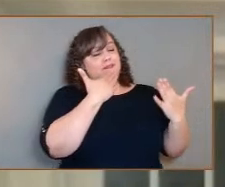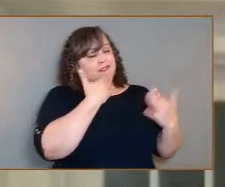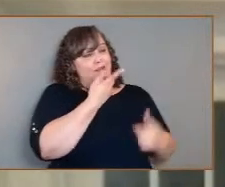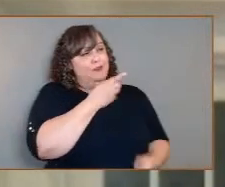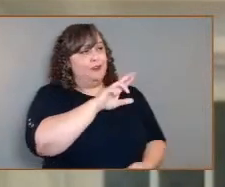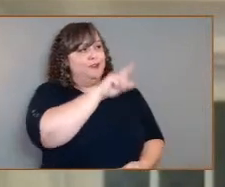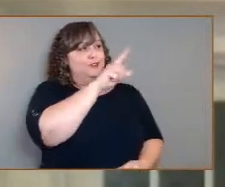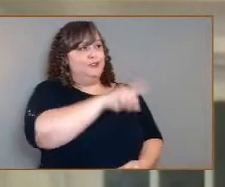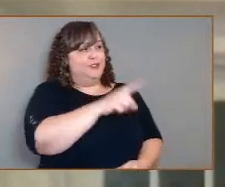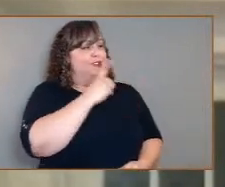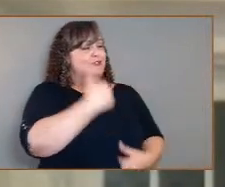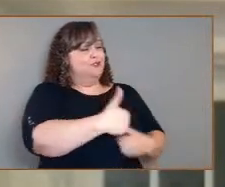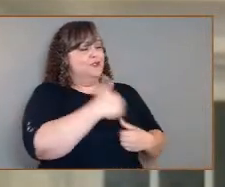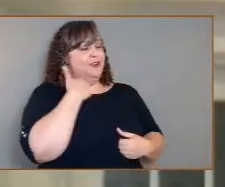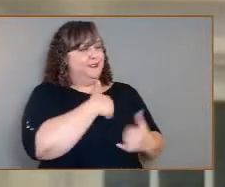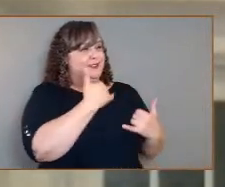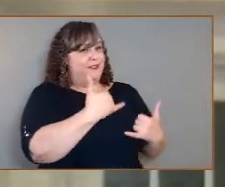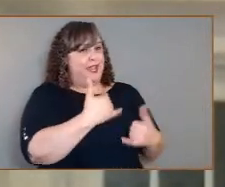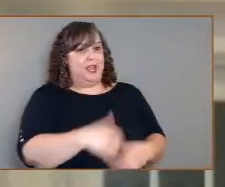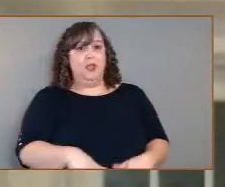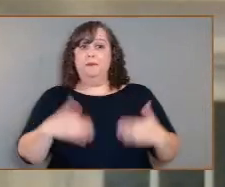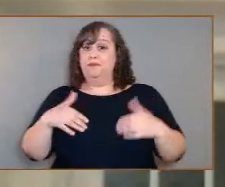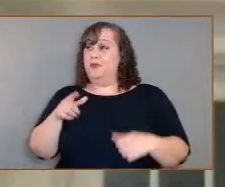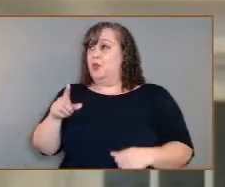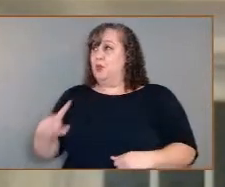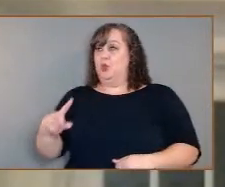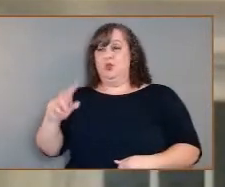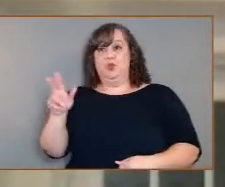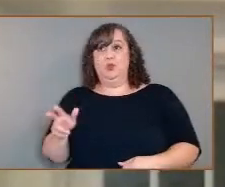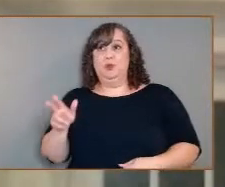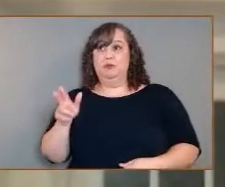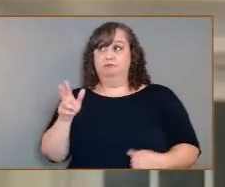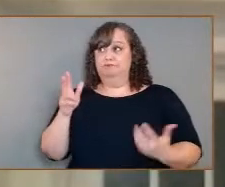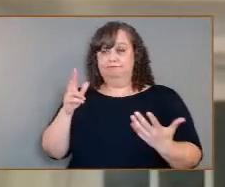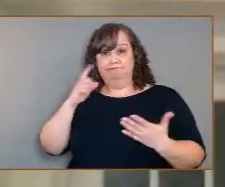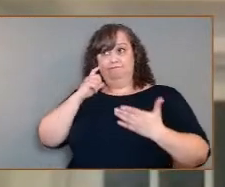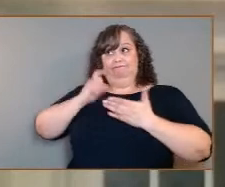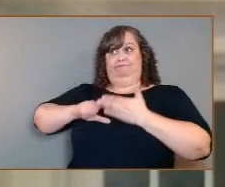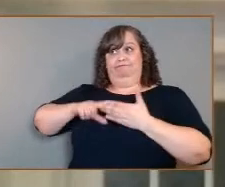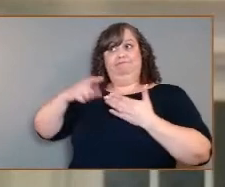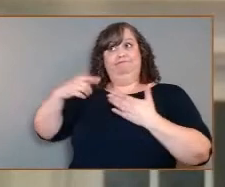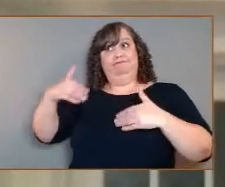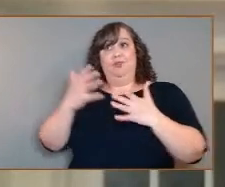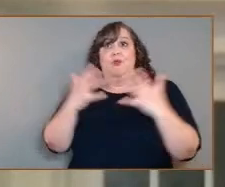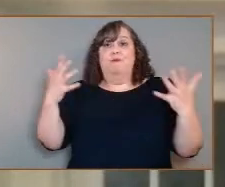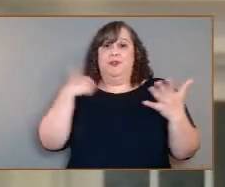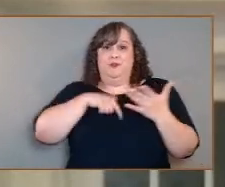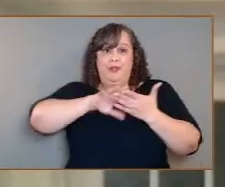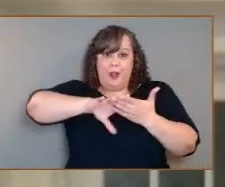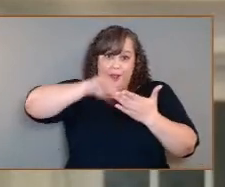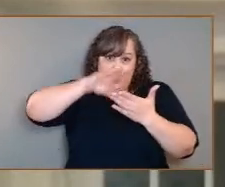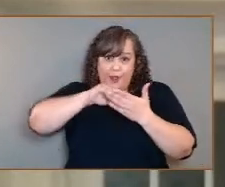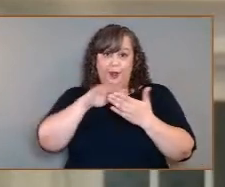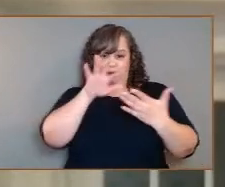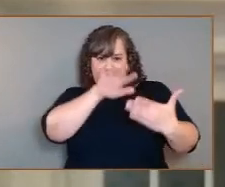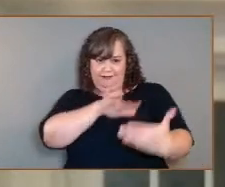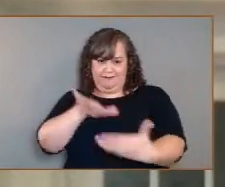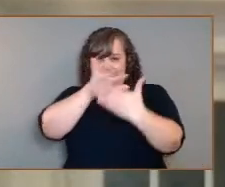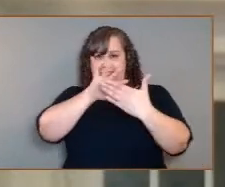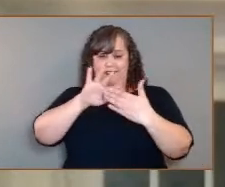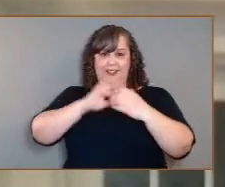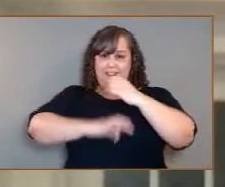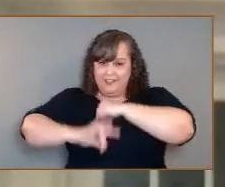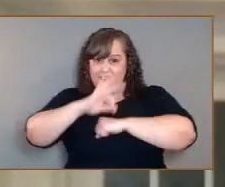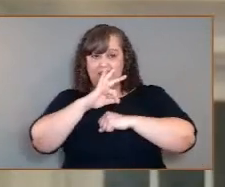As you've heard, there is so much we can learn by studying Venus. From insights into the evolution of planets to clues about planets